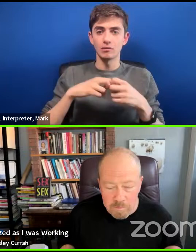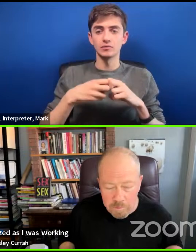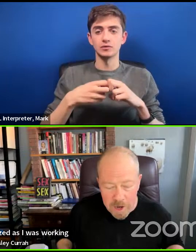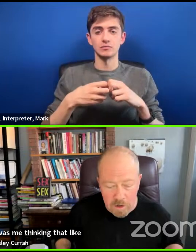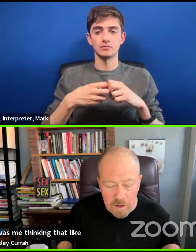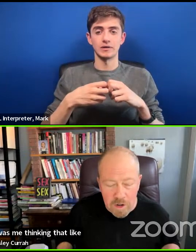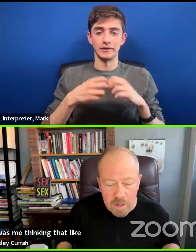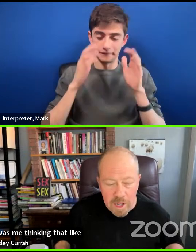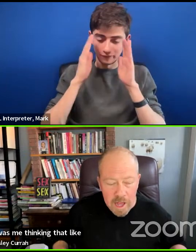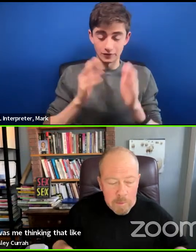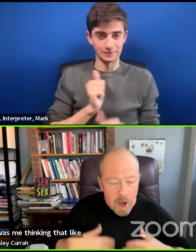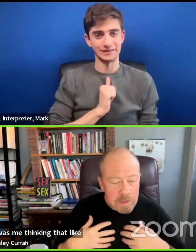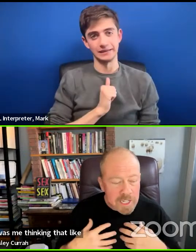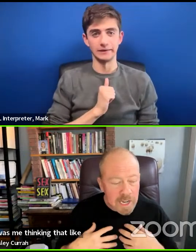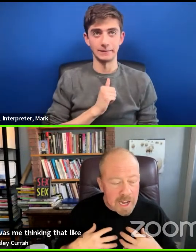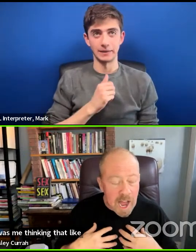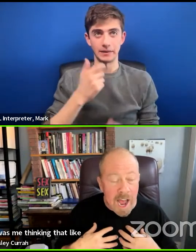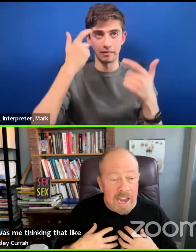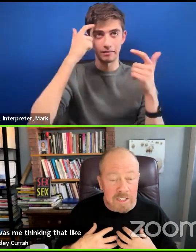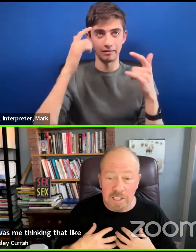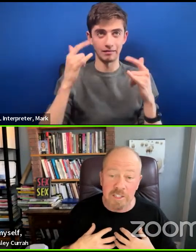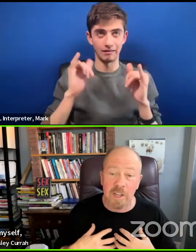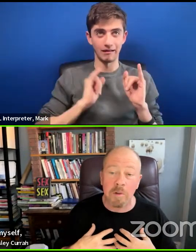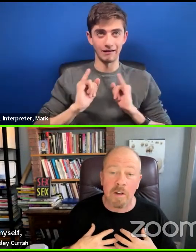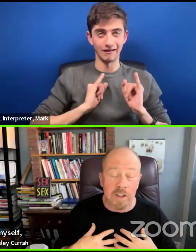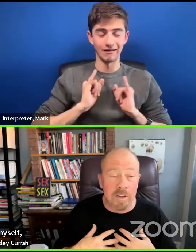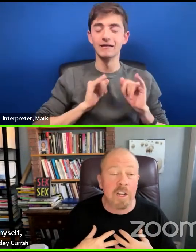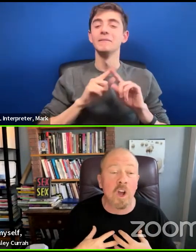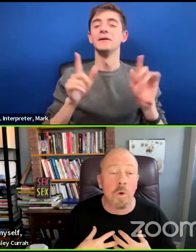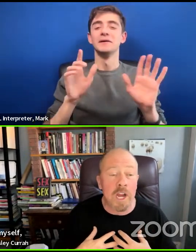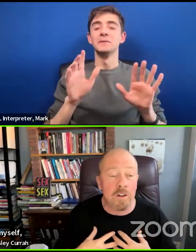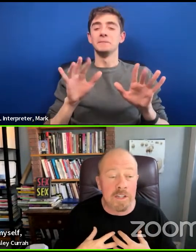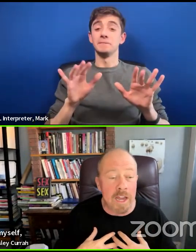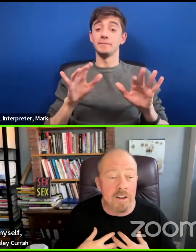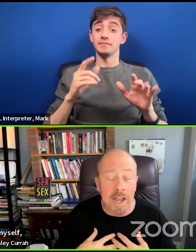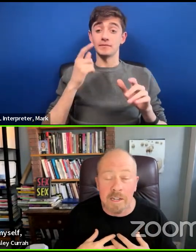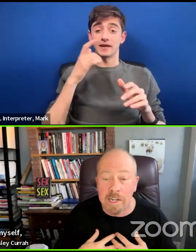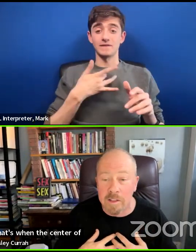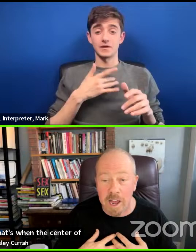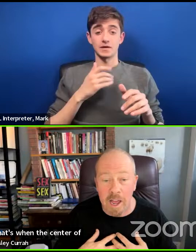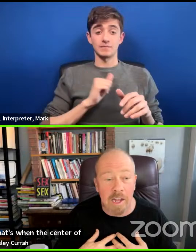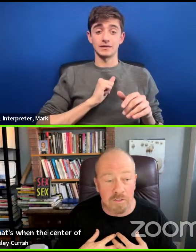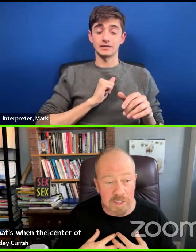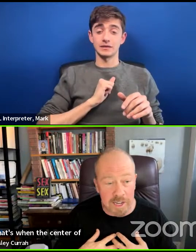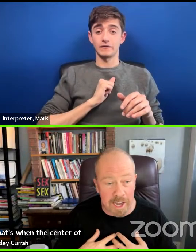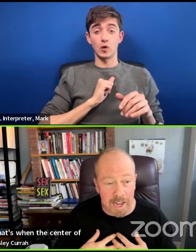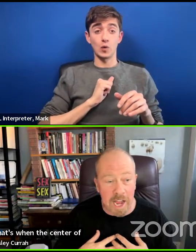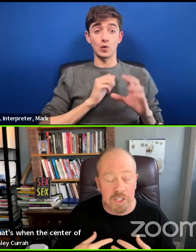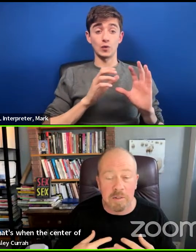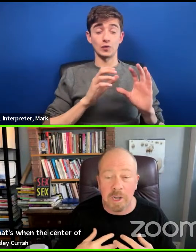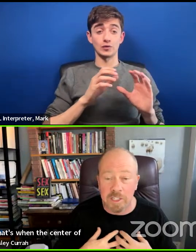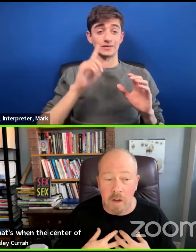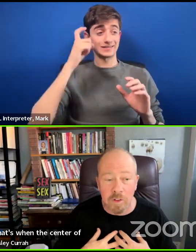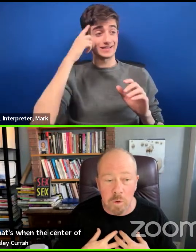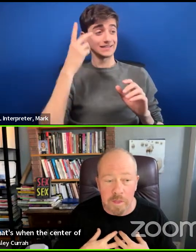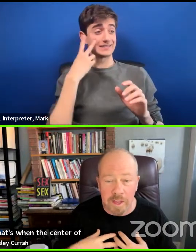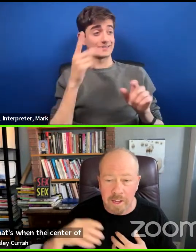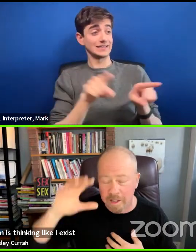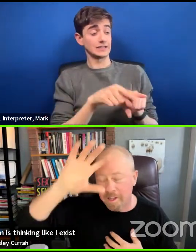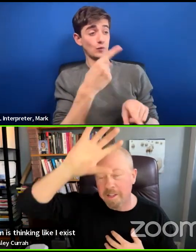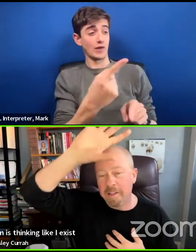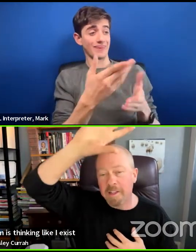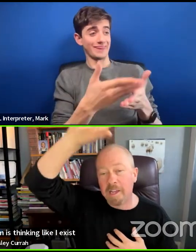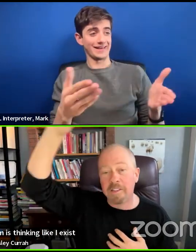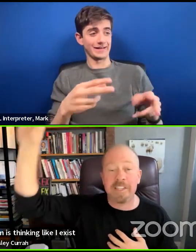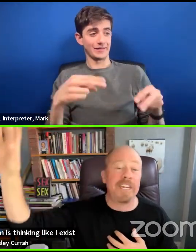went to the center of my own universe. The problem is thinking, like, I exist in some kind of incoherent entity in the eyes of the state. Like, I was thinking of myself as one